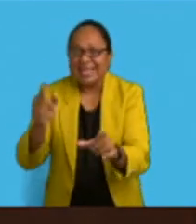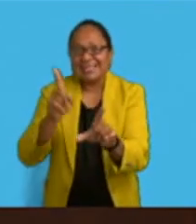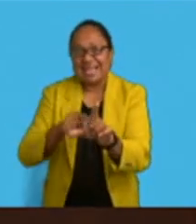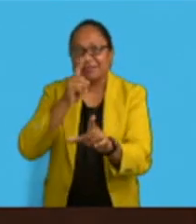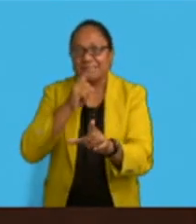in Fiji. you.